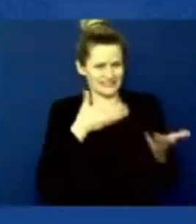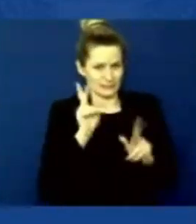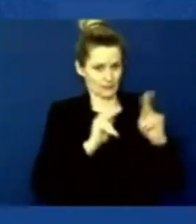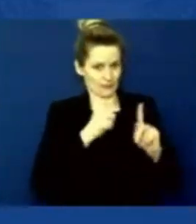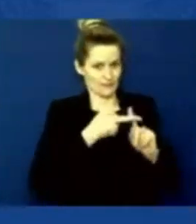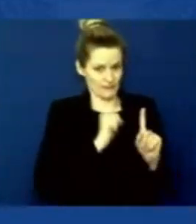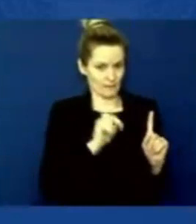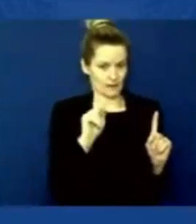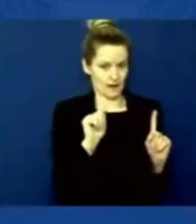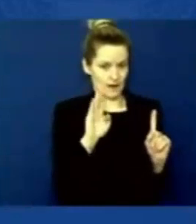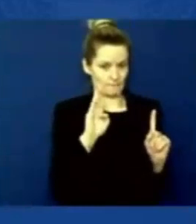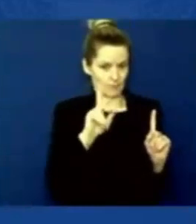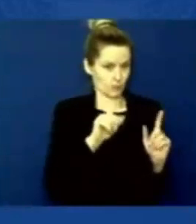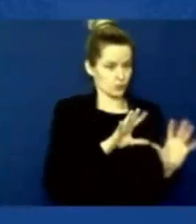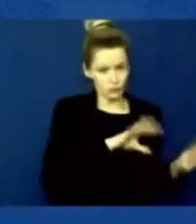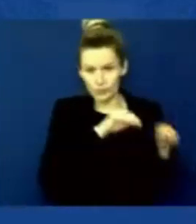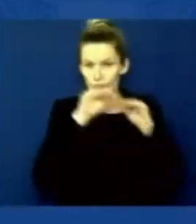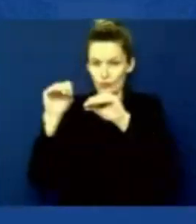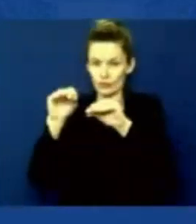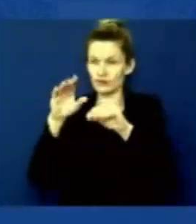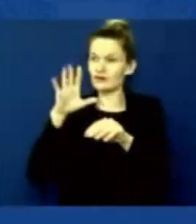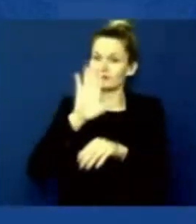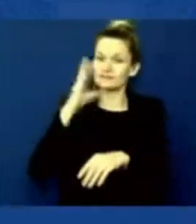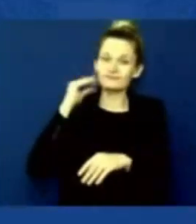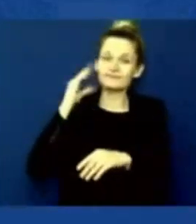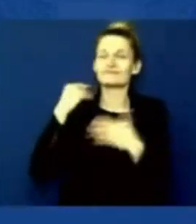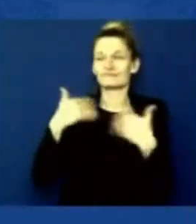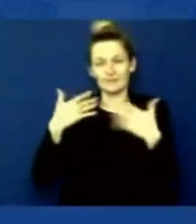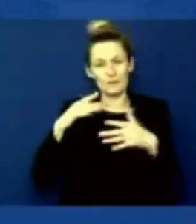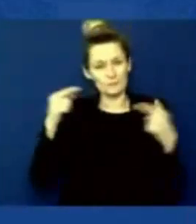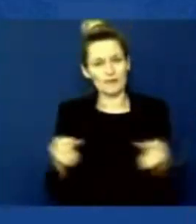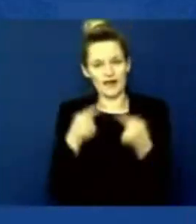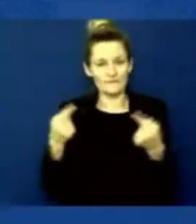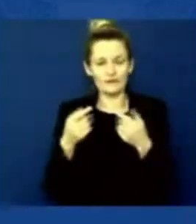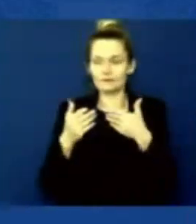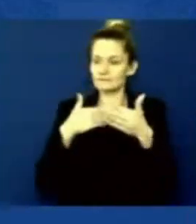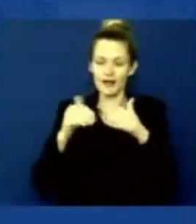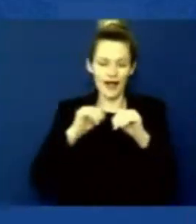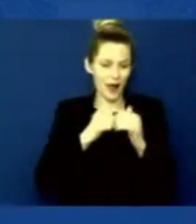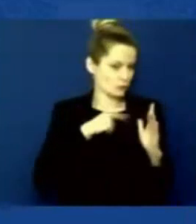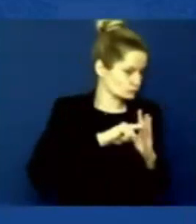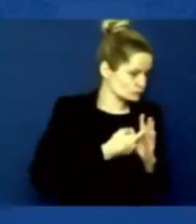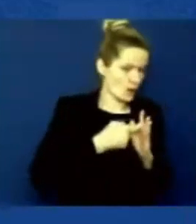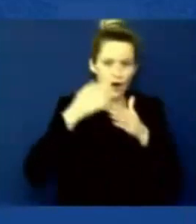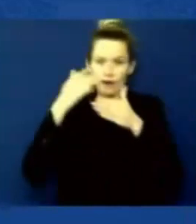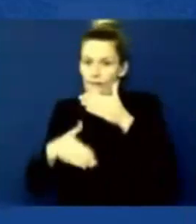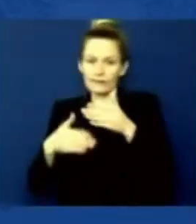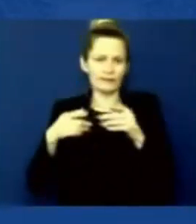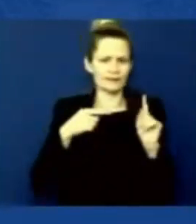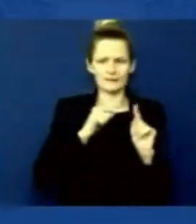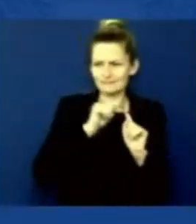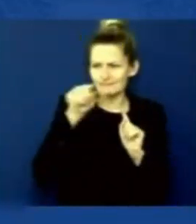when it started, when we began. It would have been true if we had started a month ago or a month from now.